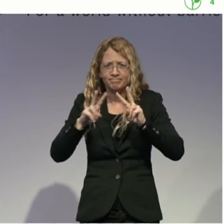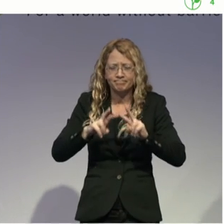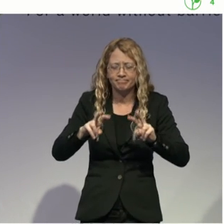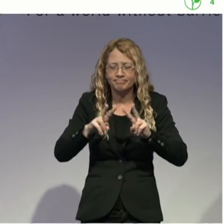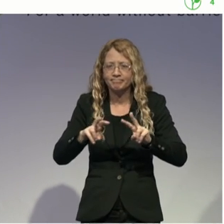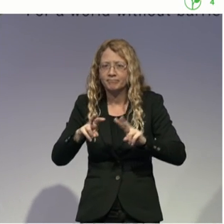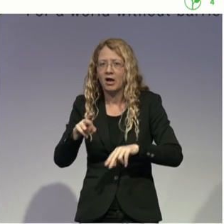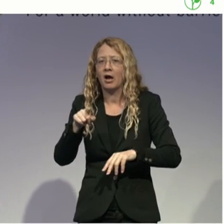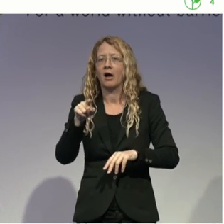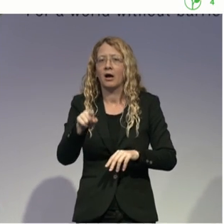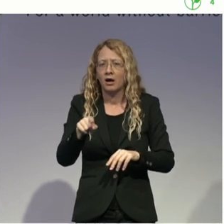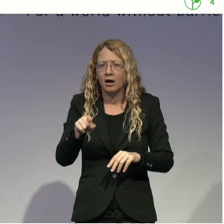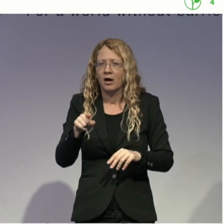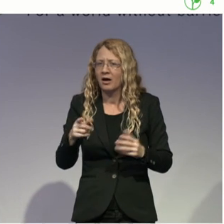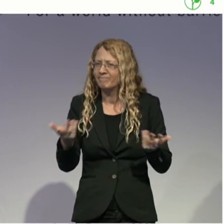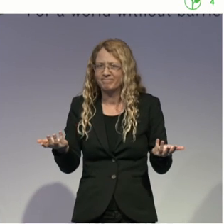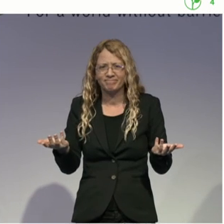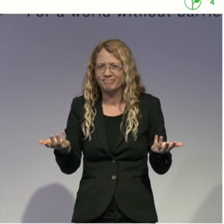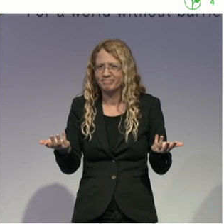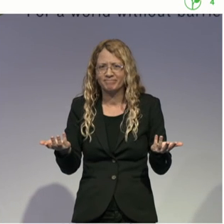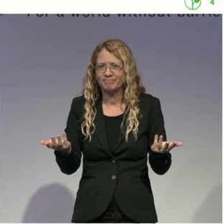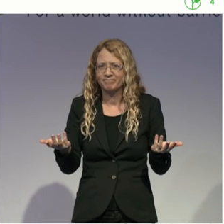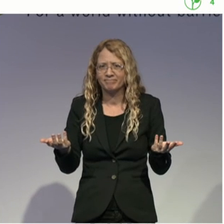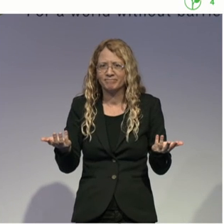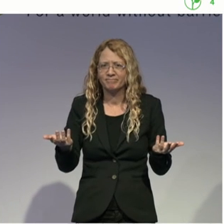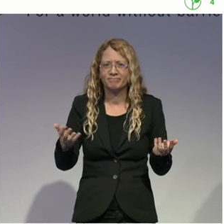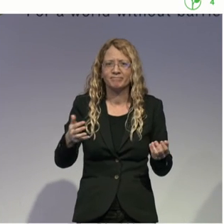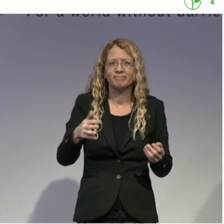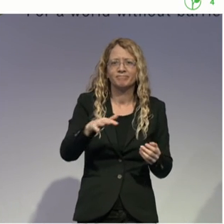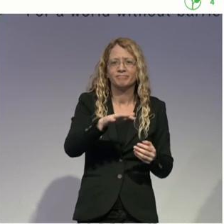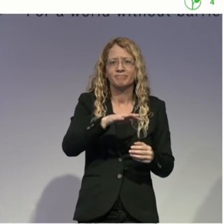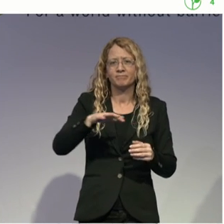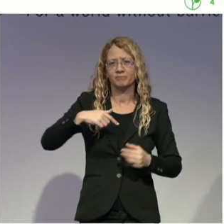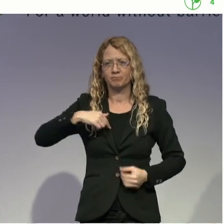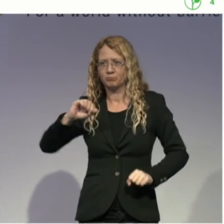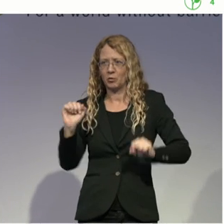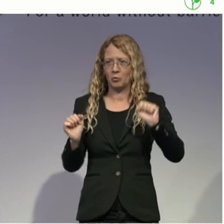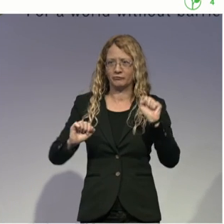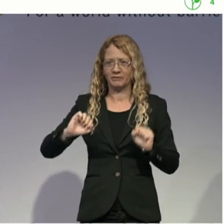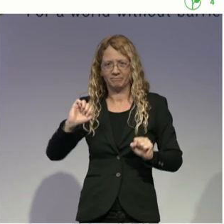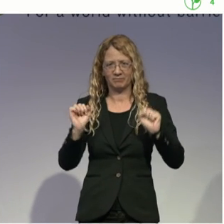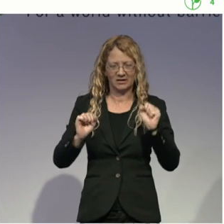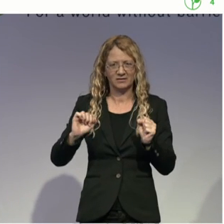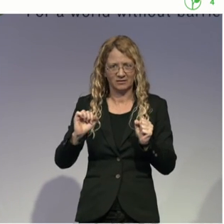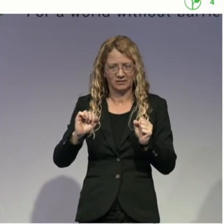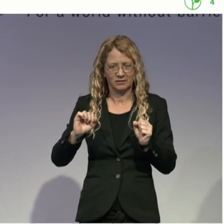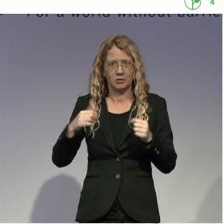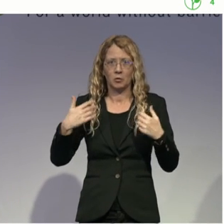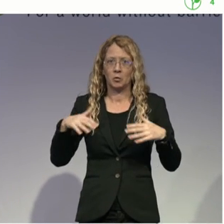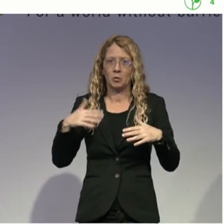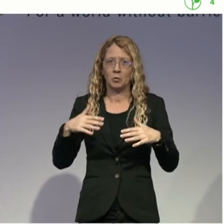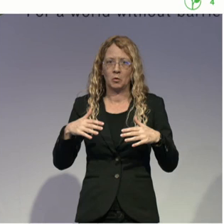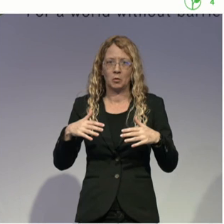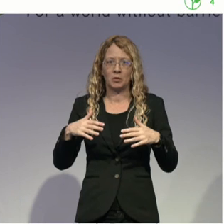area, the sector of motor rehabilitation for people with cerebral palsy at all. And all the